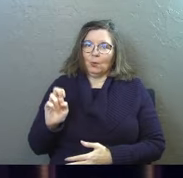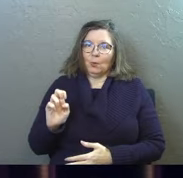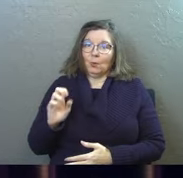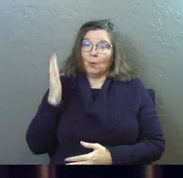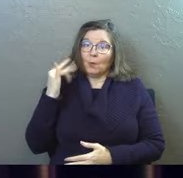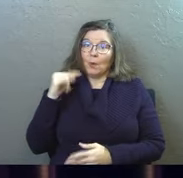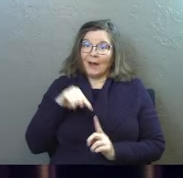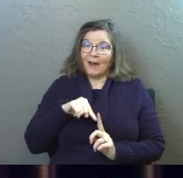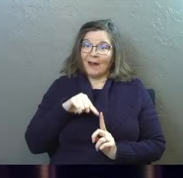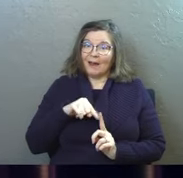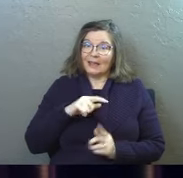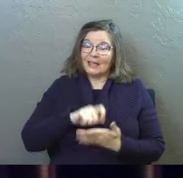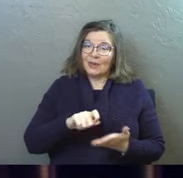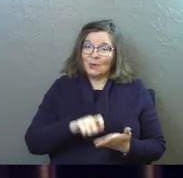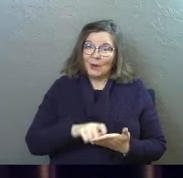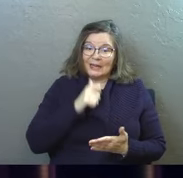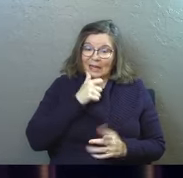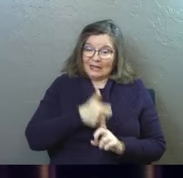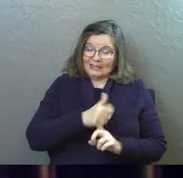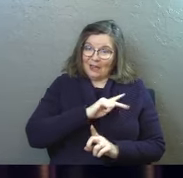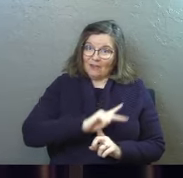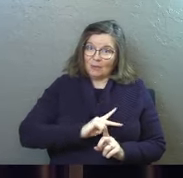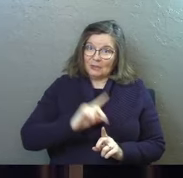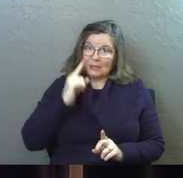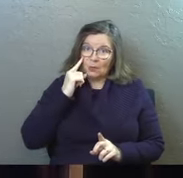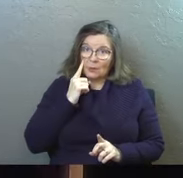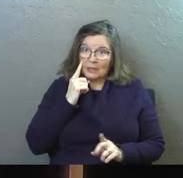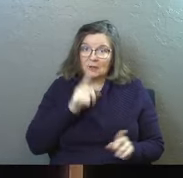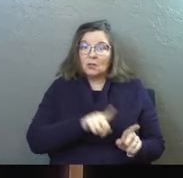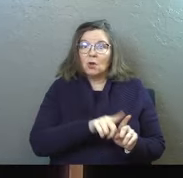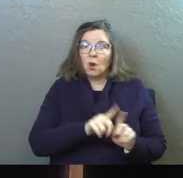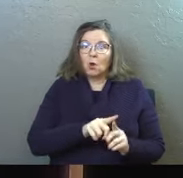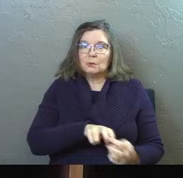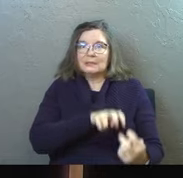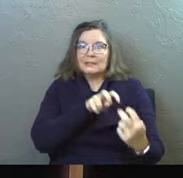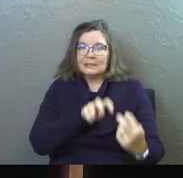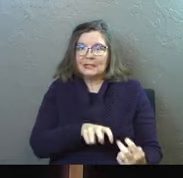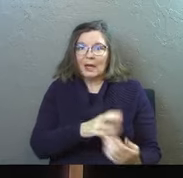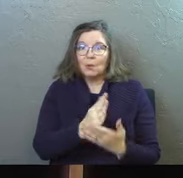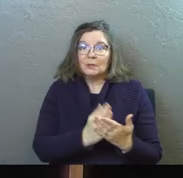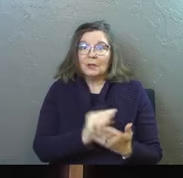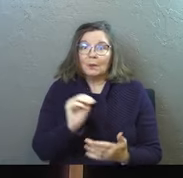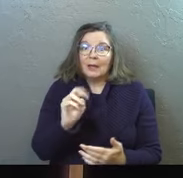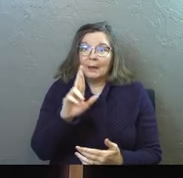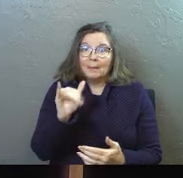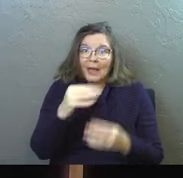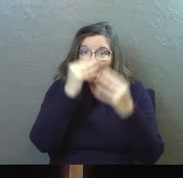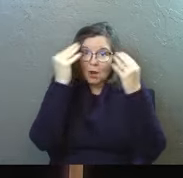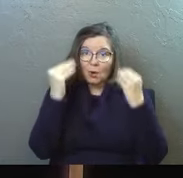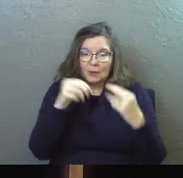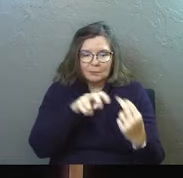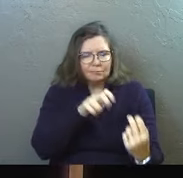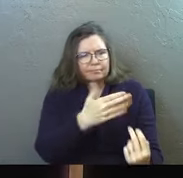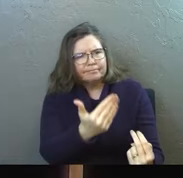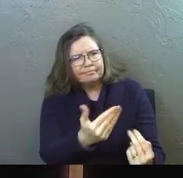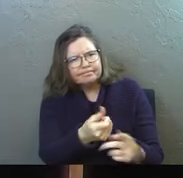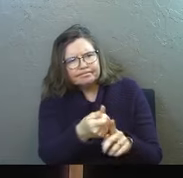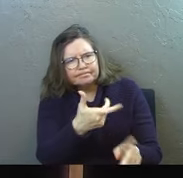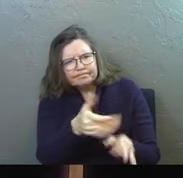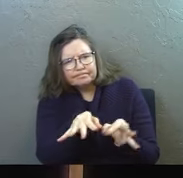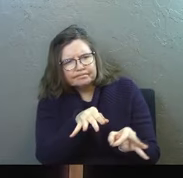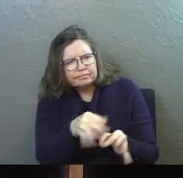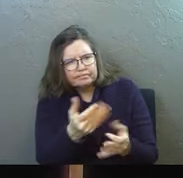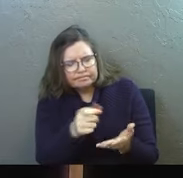Luke didn't just write about what he personally witnessed. He went and he sat down with someone like Mary and said, tell me what